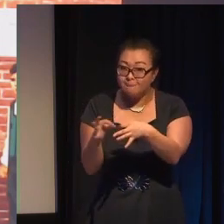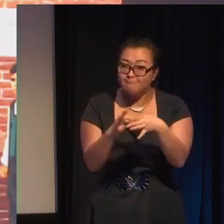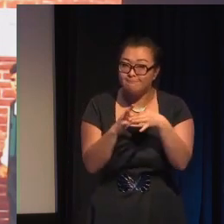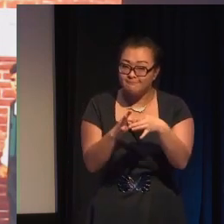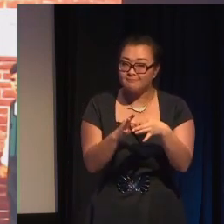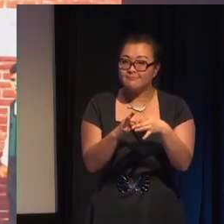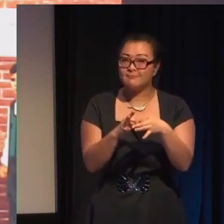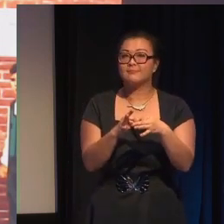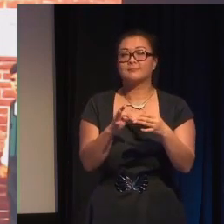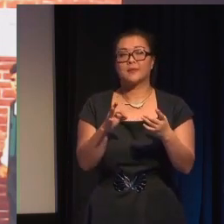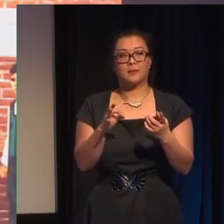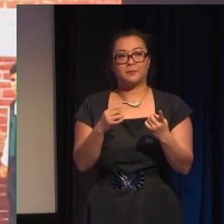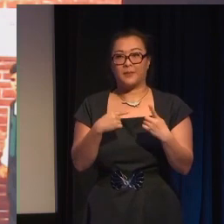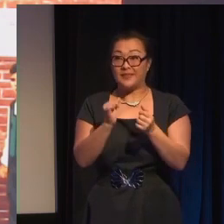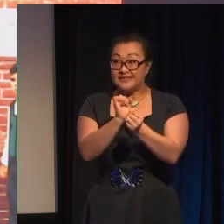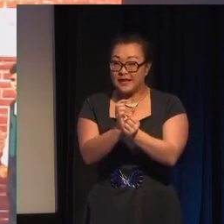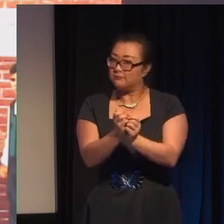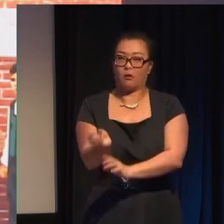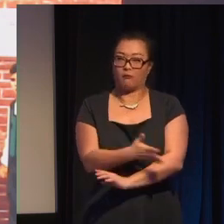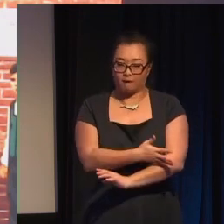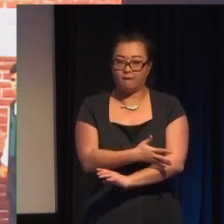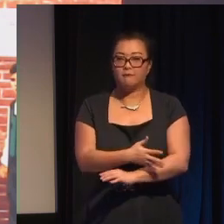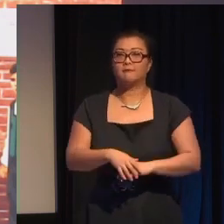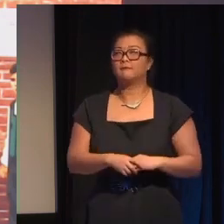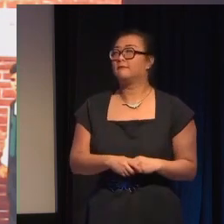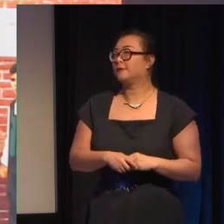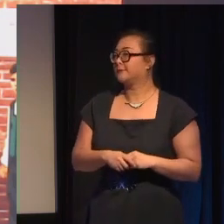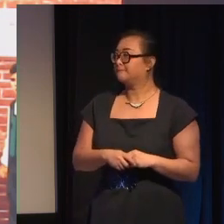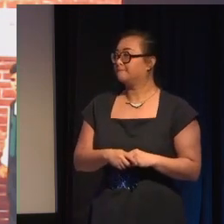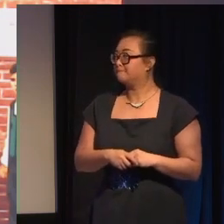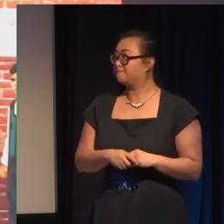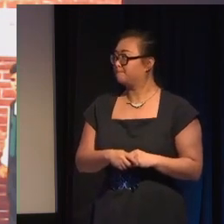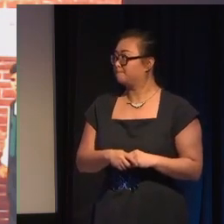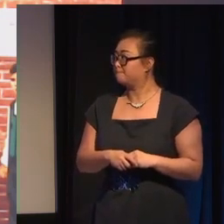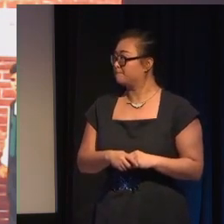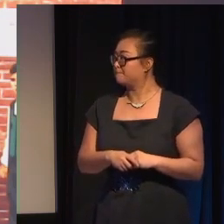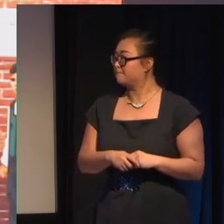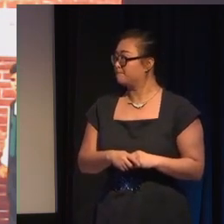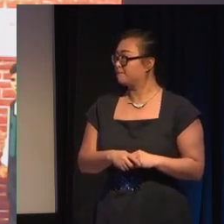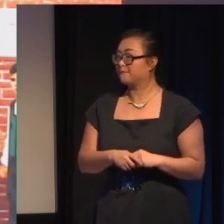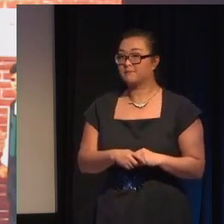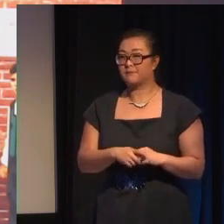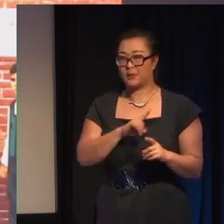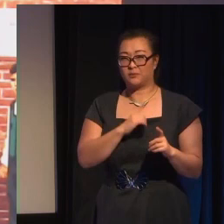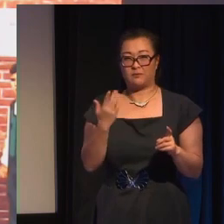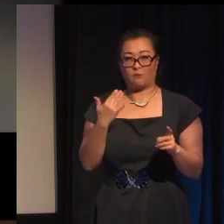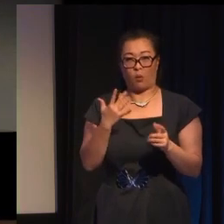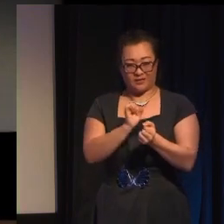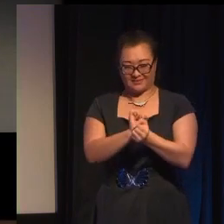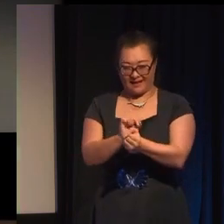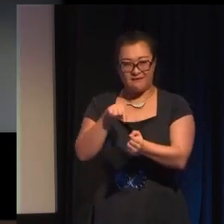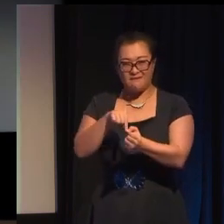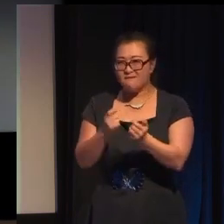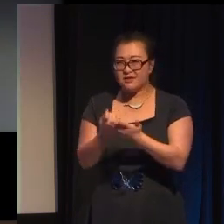this polarizing and confronting detail that really truly served little purpose other than shock value in the story